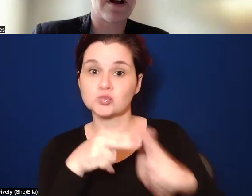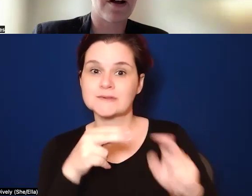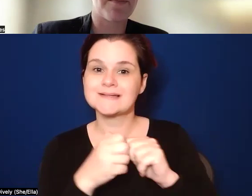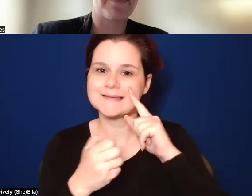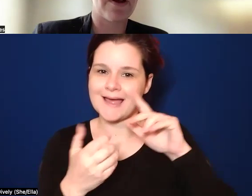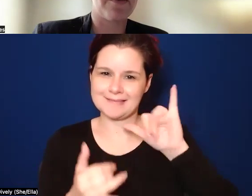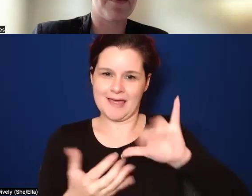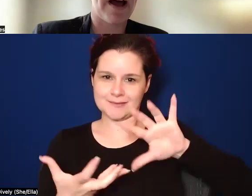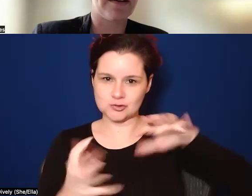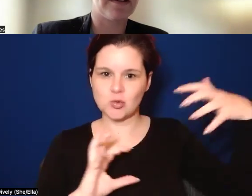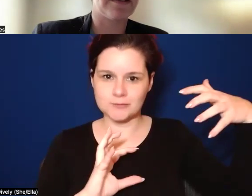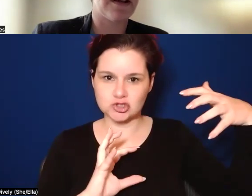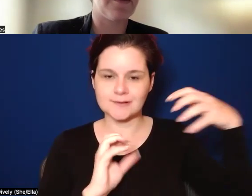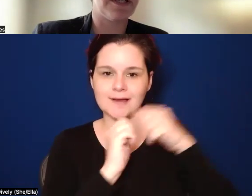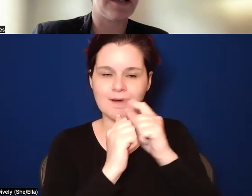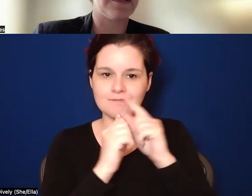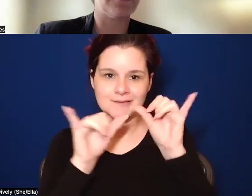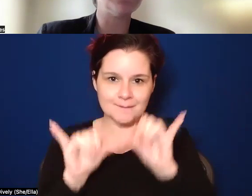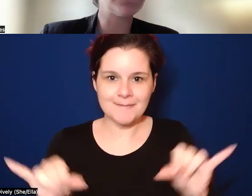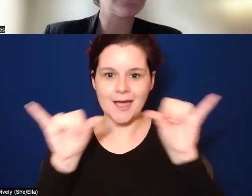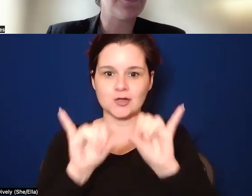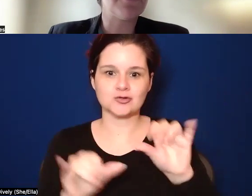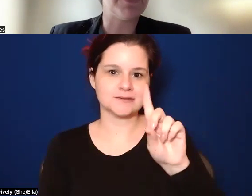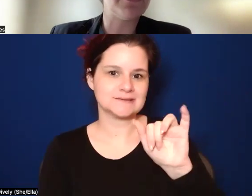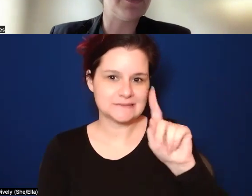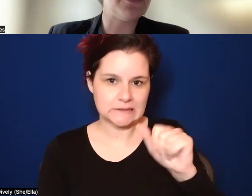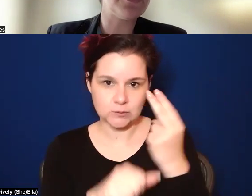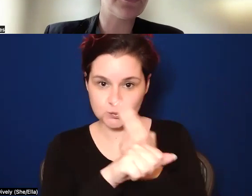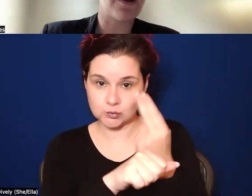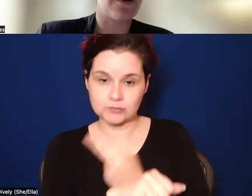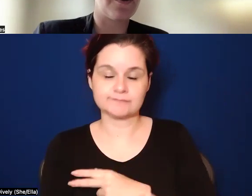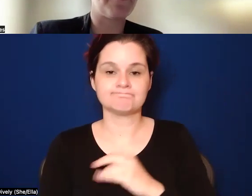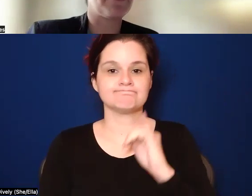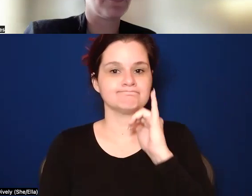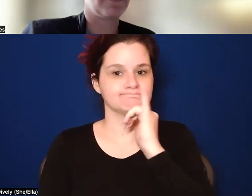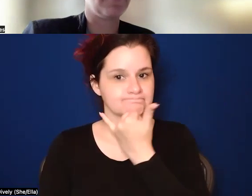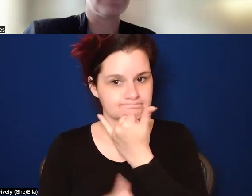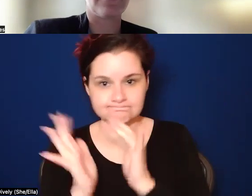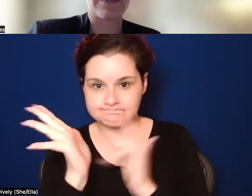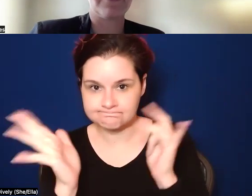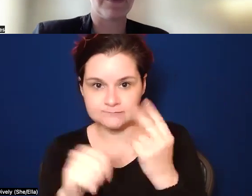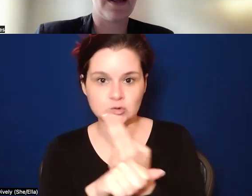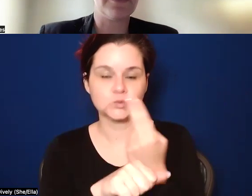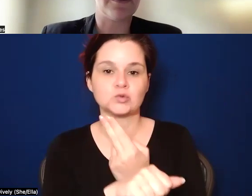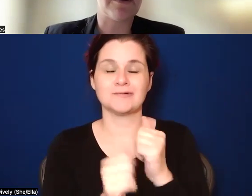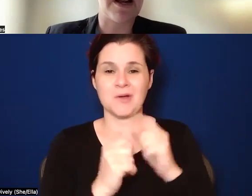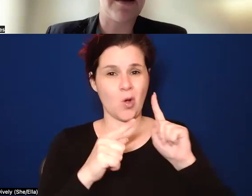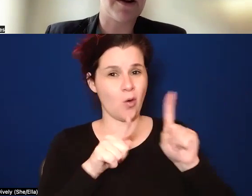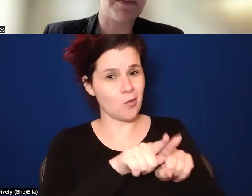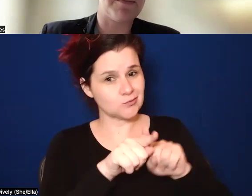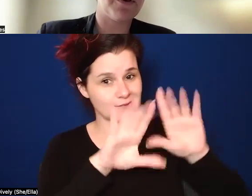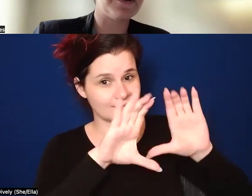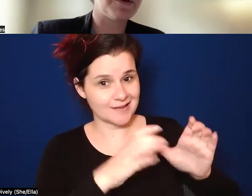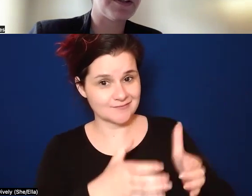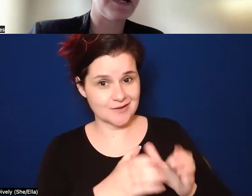um, of the patterns of data use, misuse, um, even the classification, right,